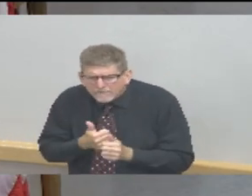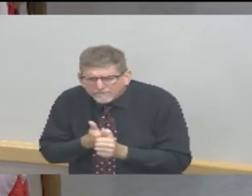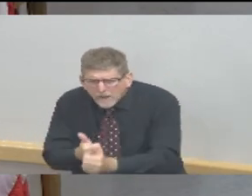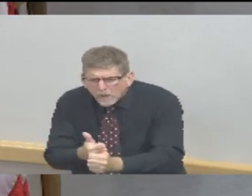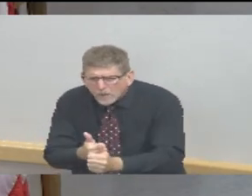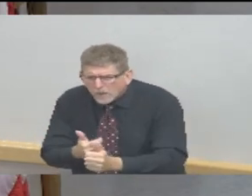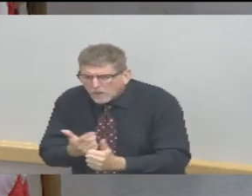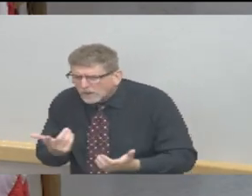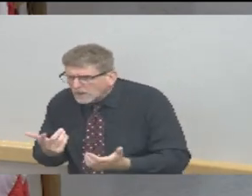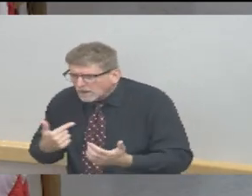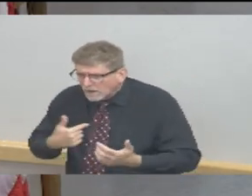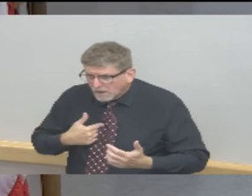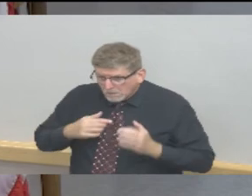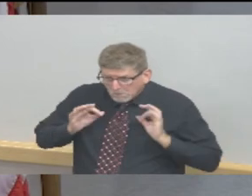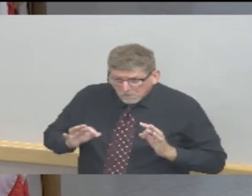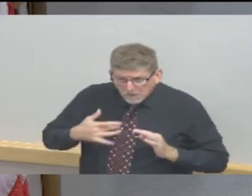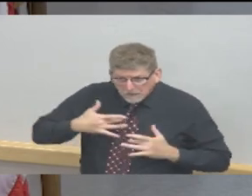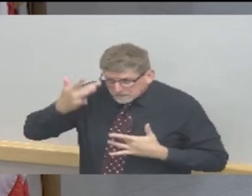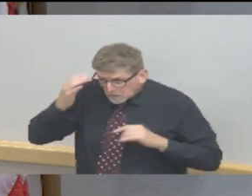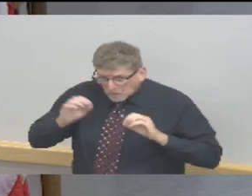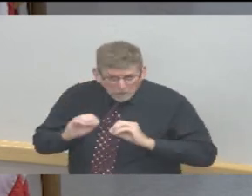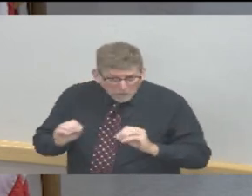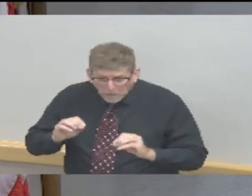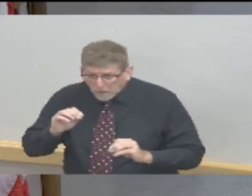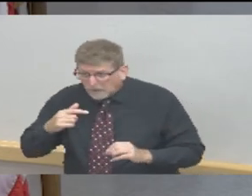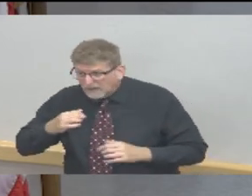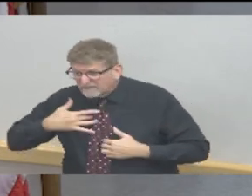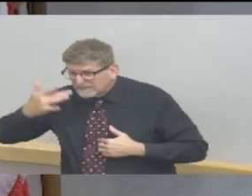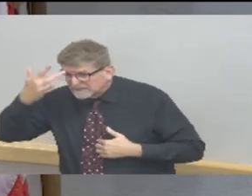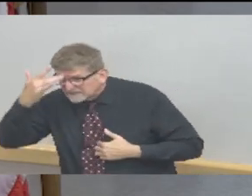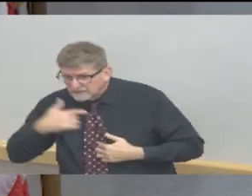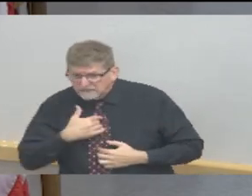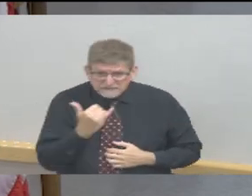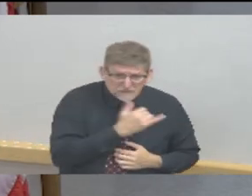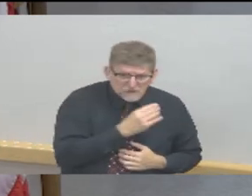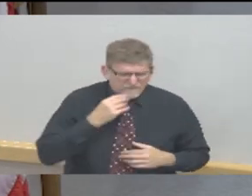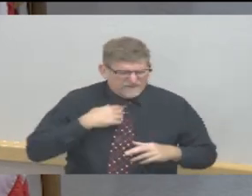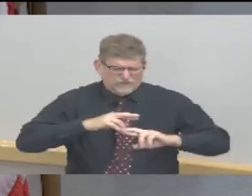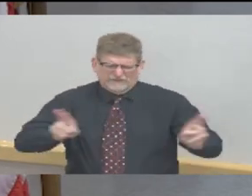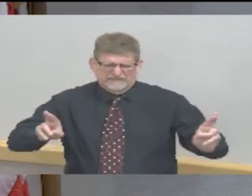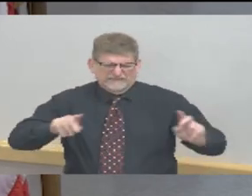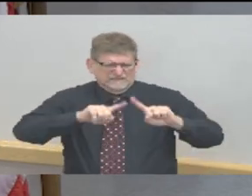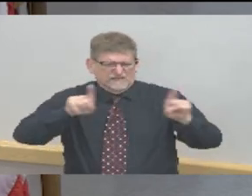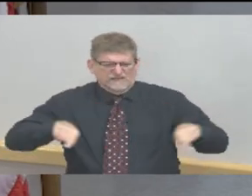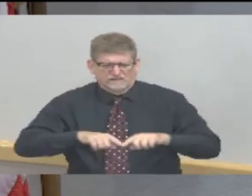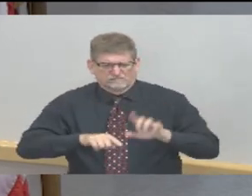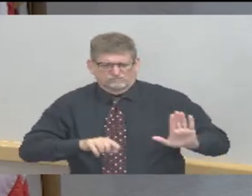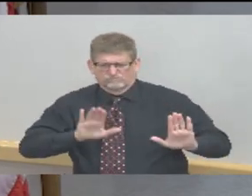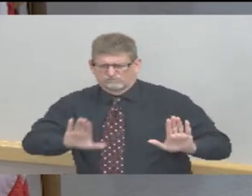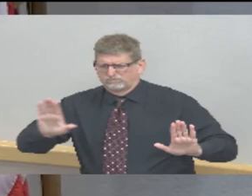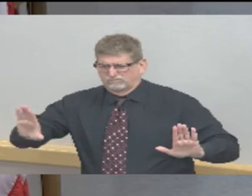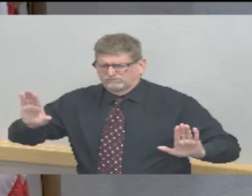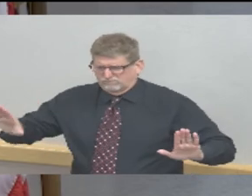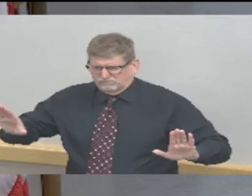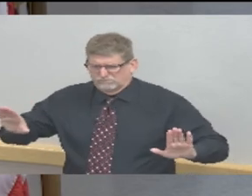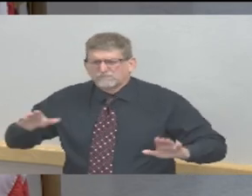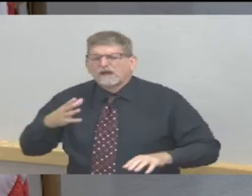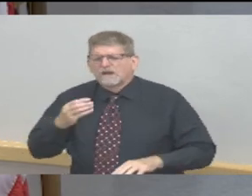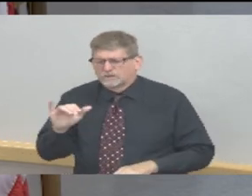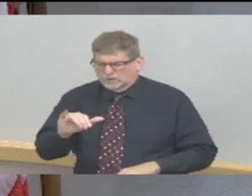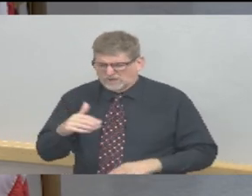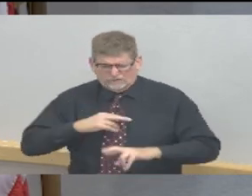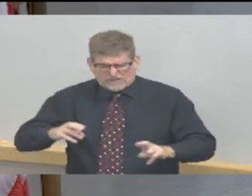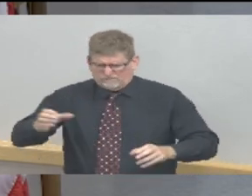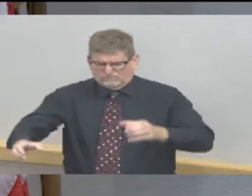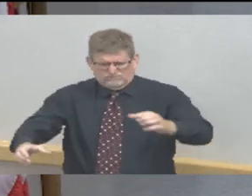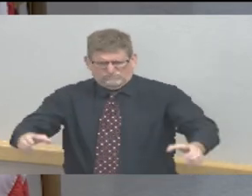And you know have you had a fever those types of things. And we are making hand sanitizer available at nearly every office and county and city